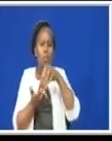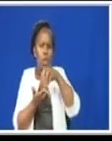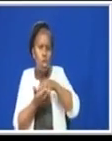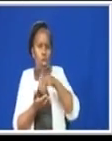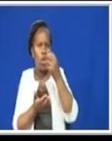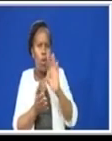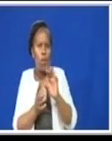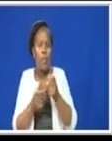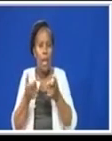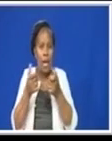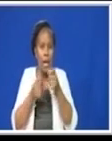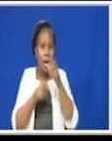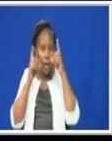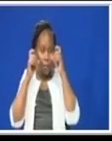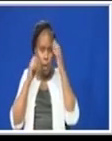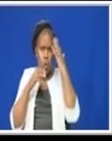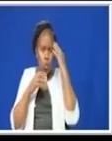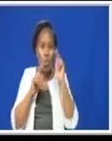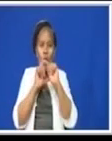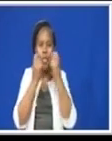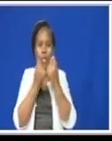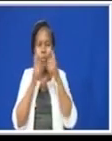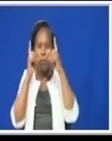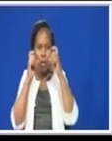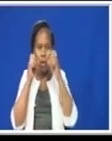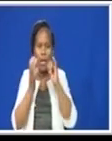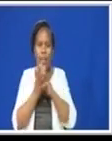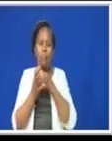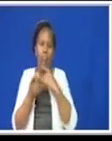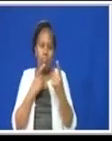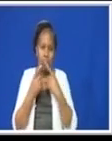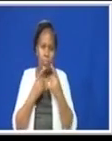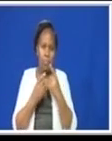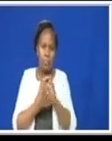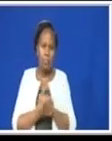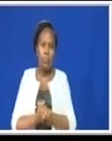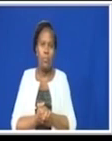the camera in order to determine the type of photograph that we are talking about.